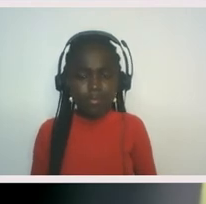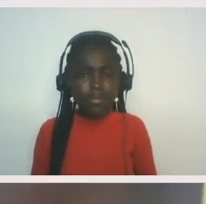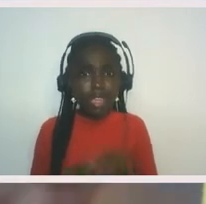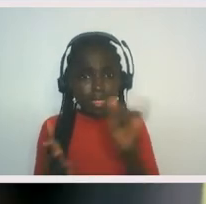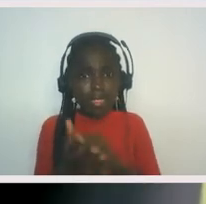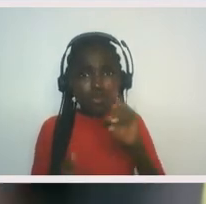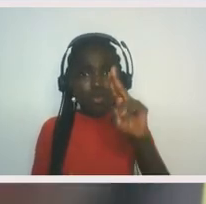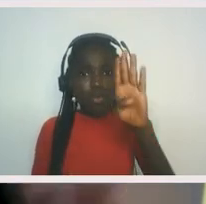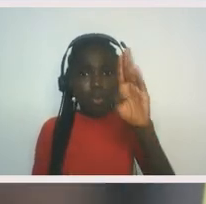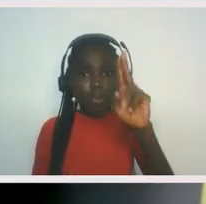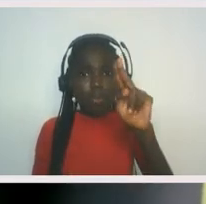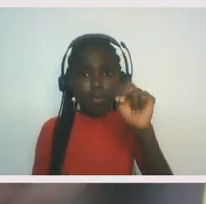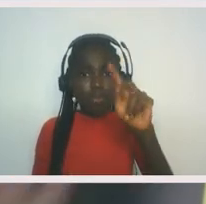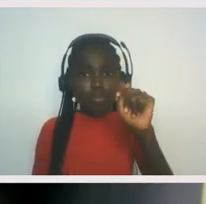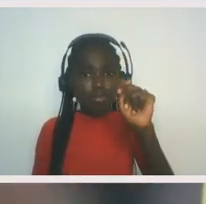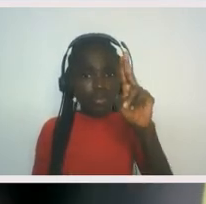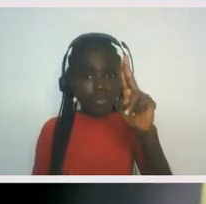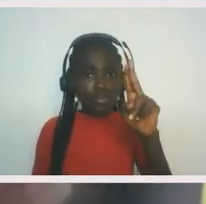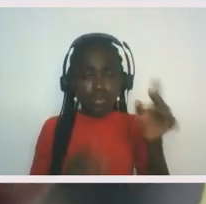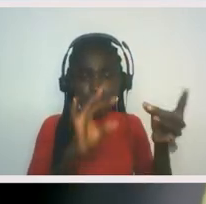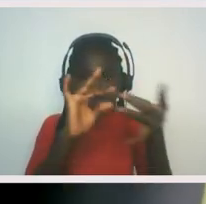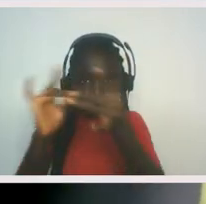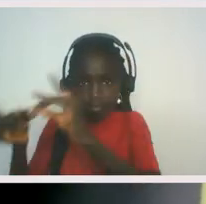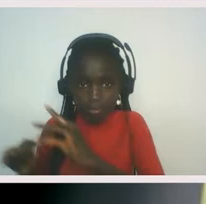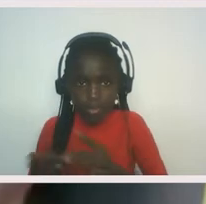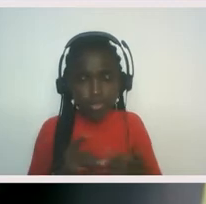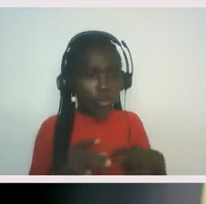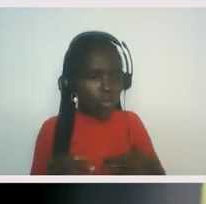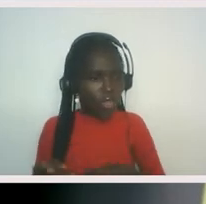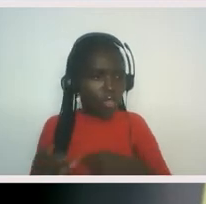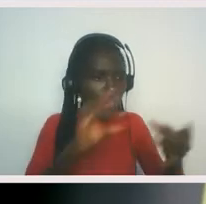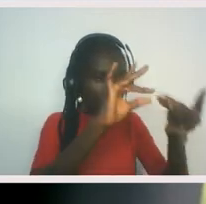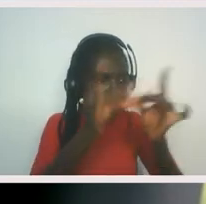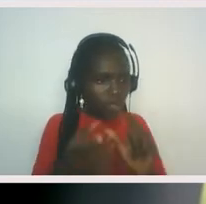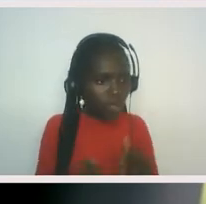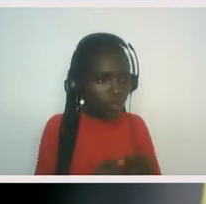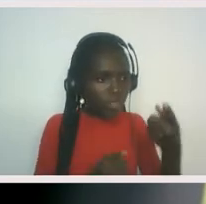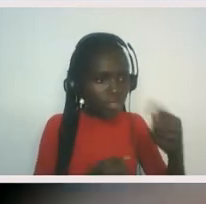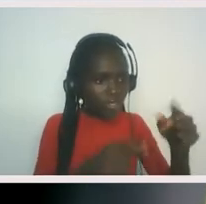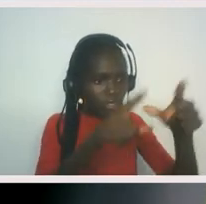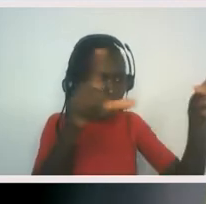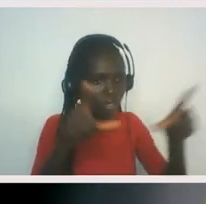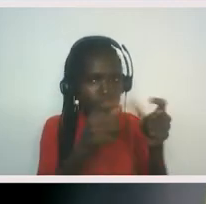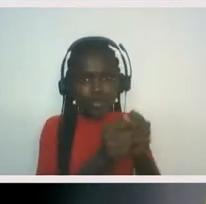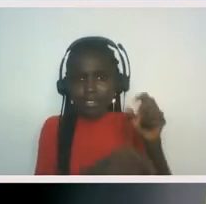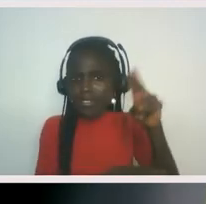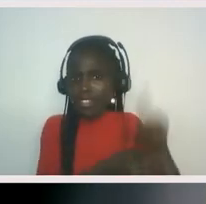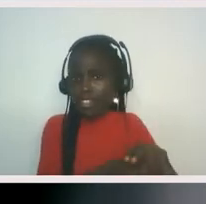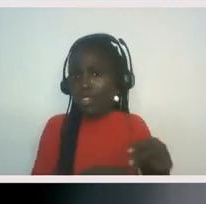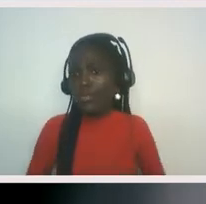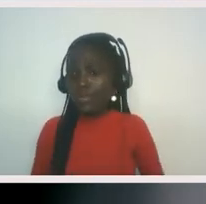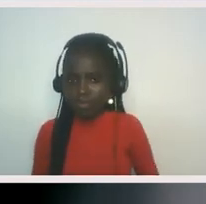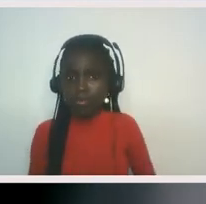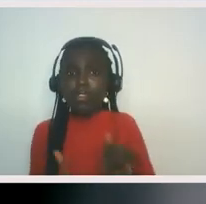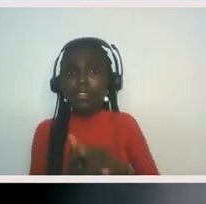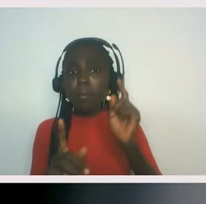But we're also interconnected with the land, with nature. And I think that point